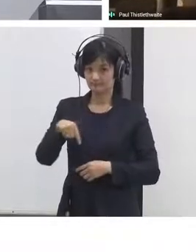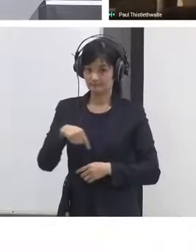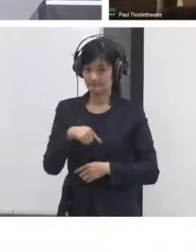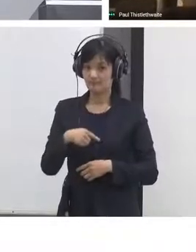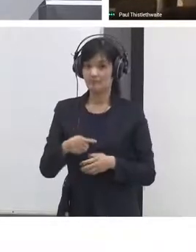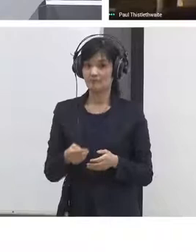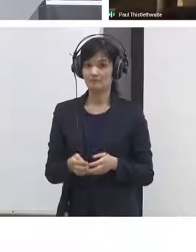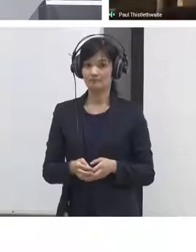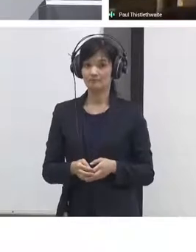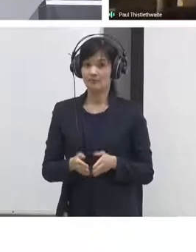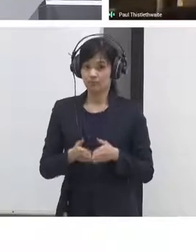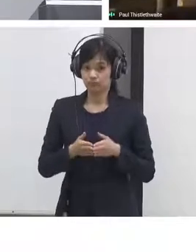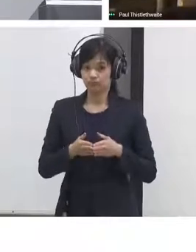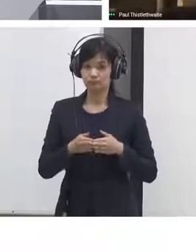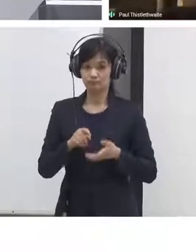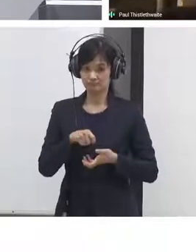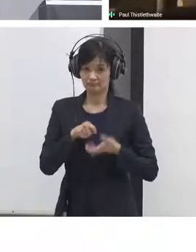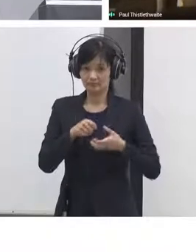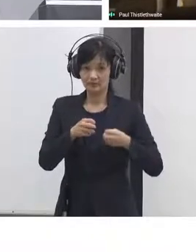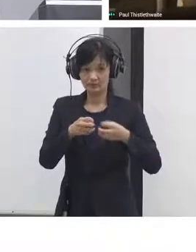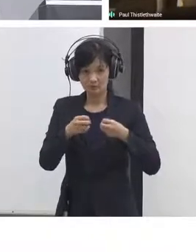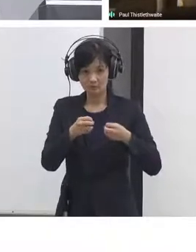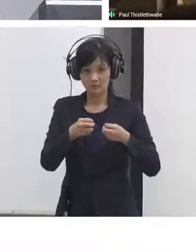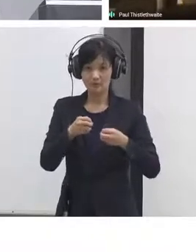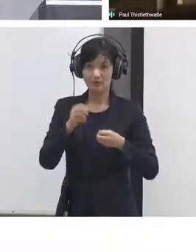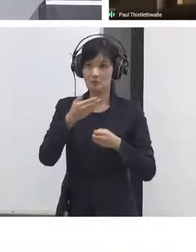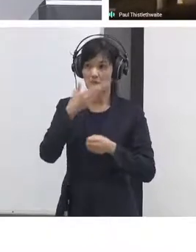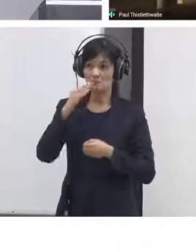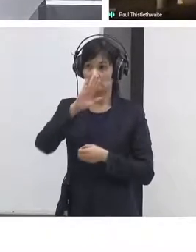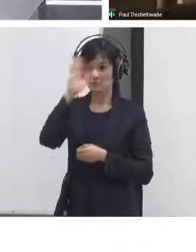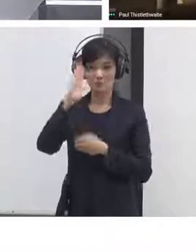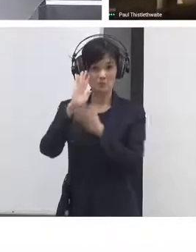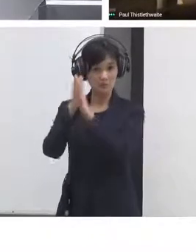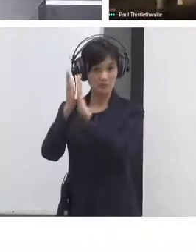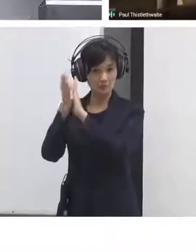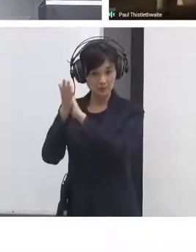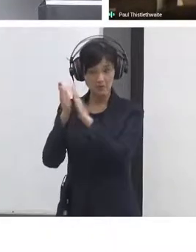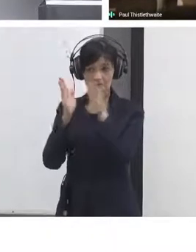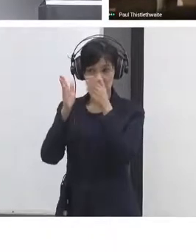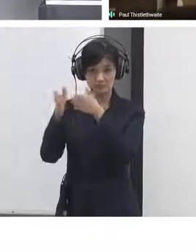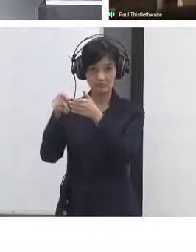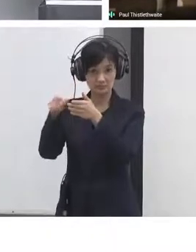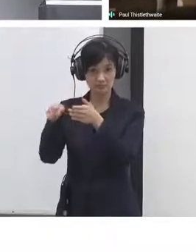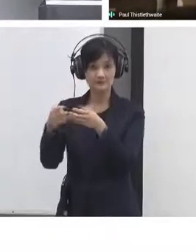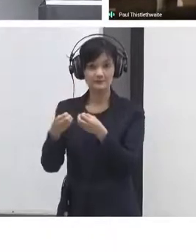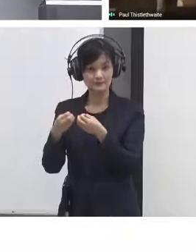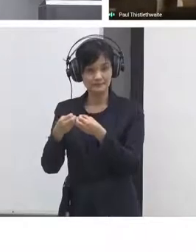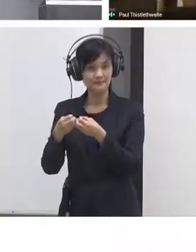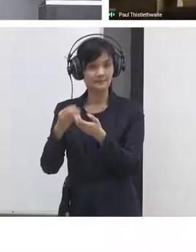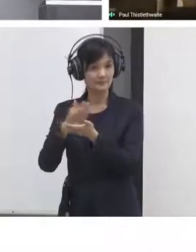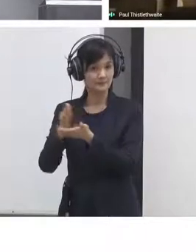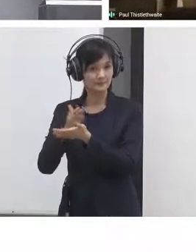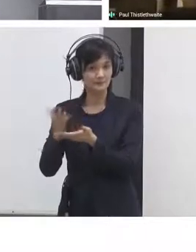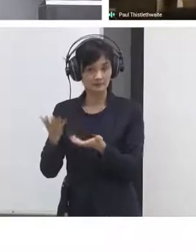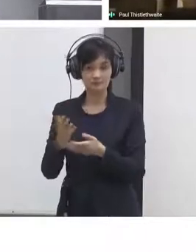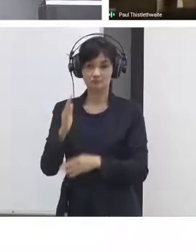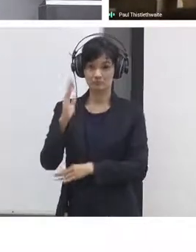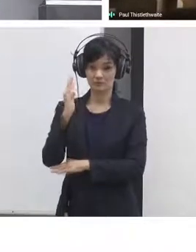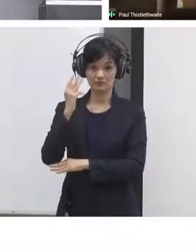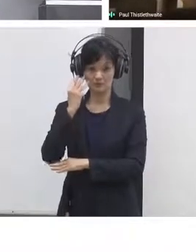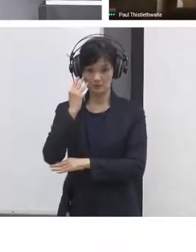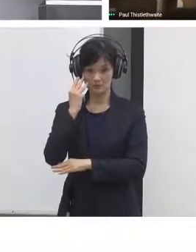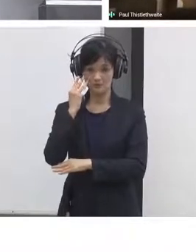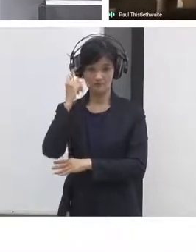crisis and so individual policies is not something that we generally